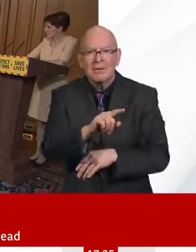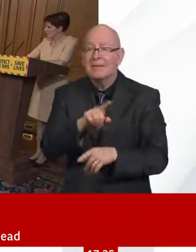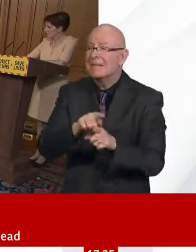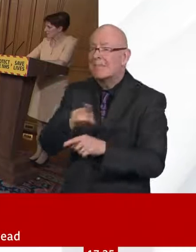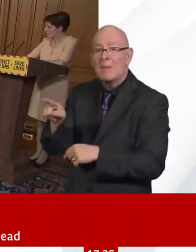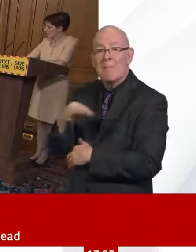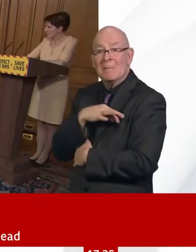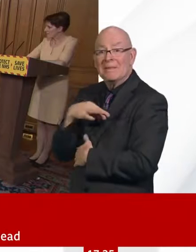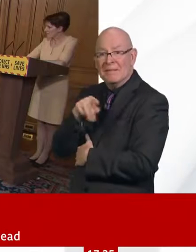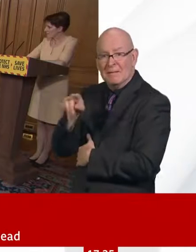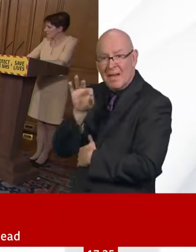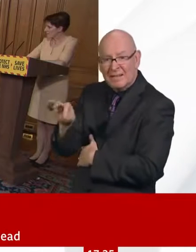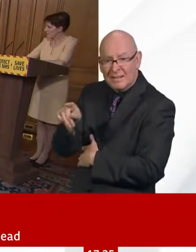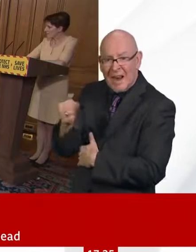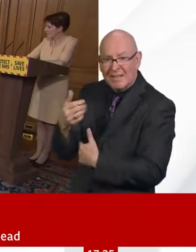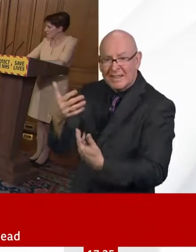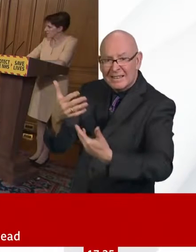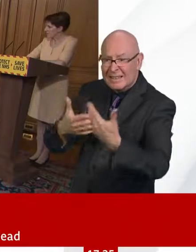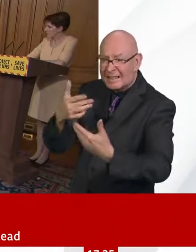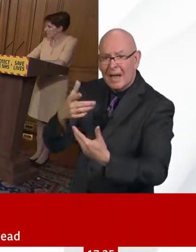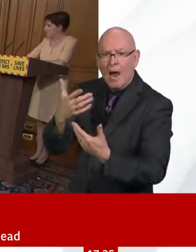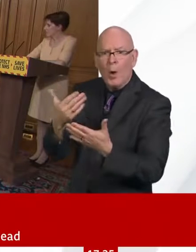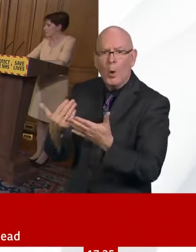on the data of hospital-acquired infection, please?